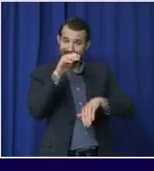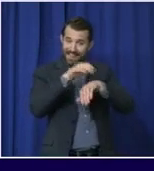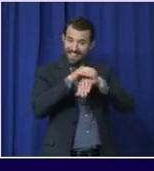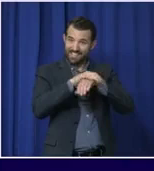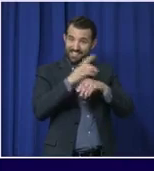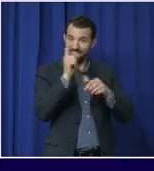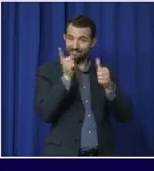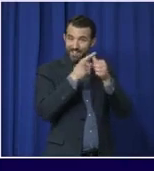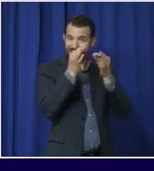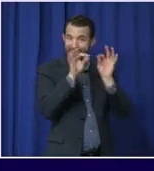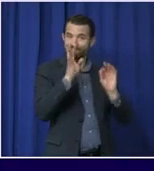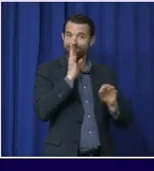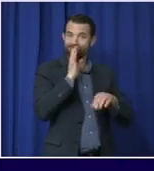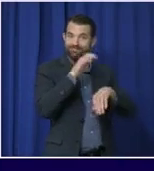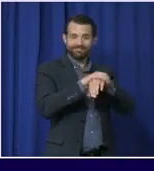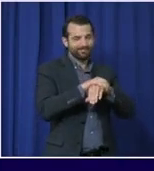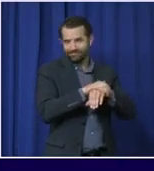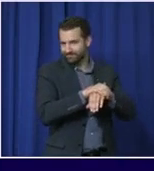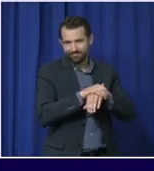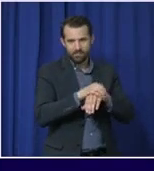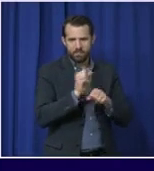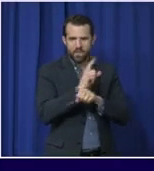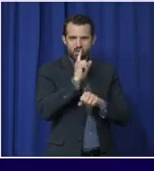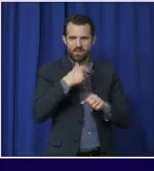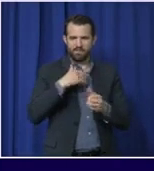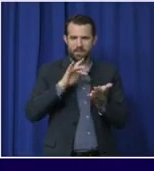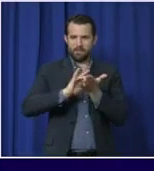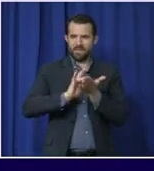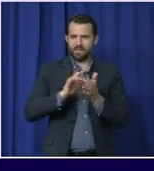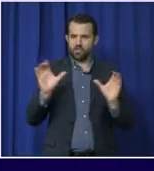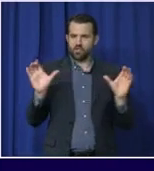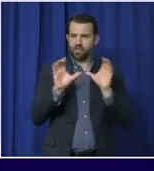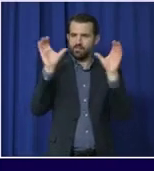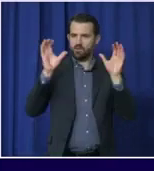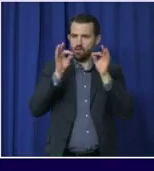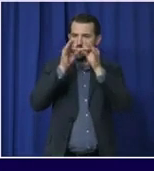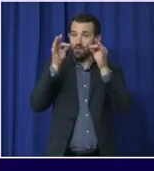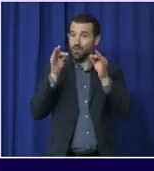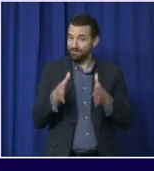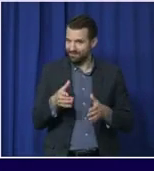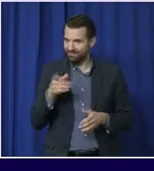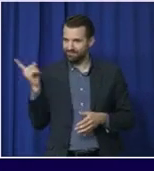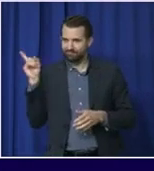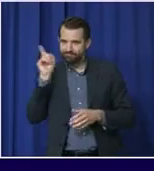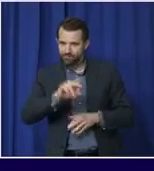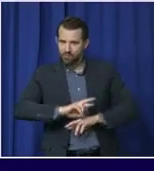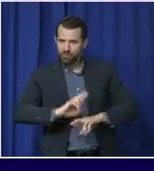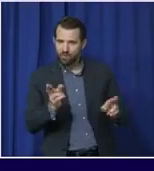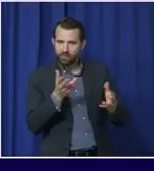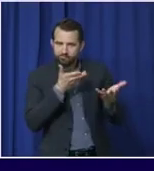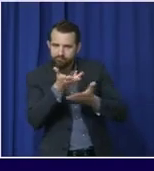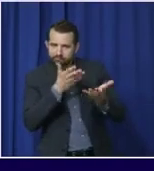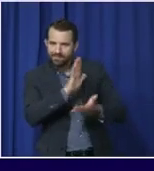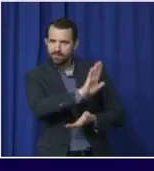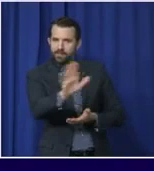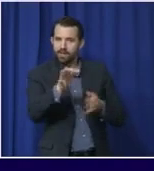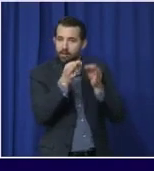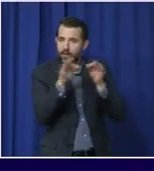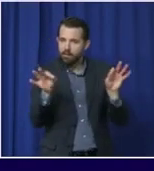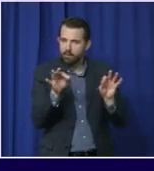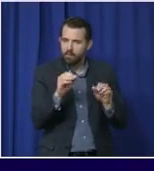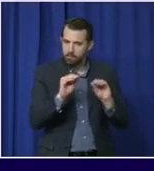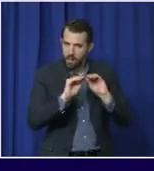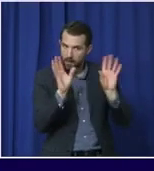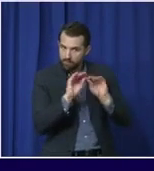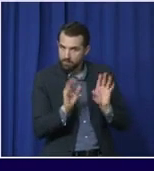an array of medically certified translators who are ready to help us make sure we can communicate clearly and accurately